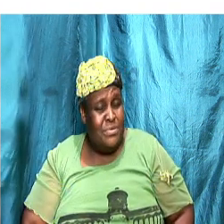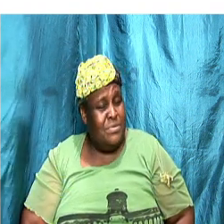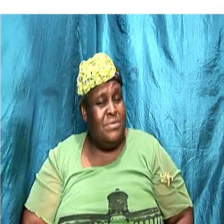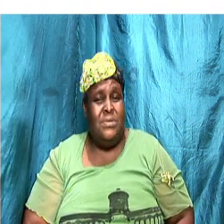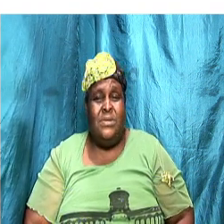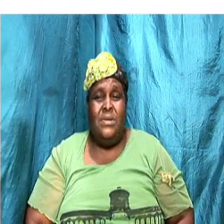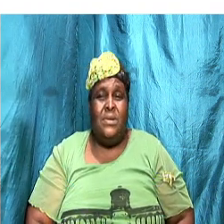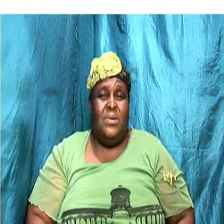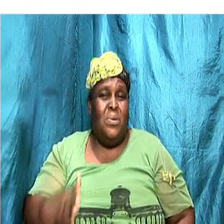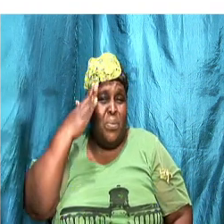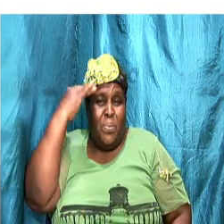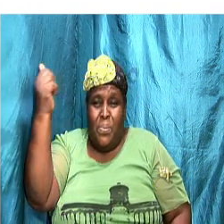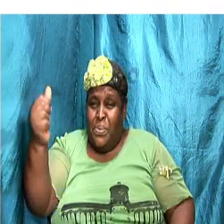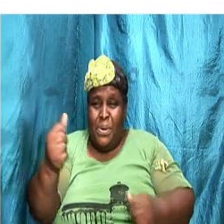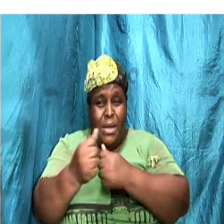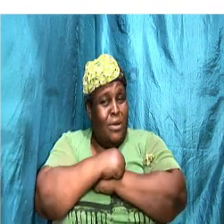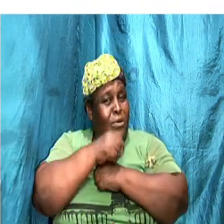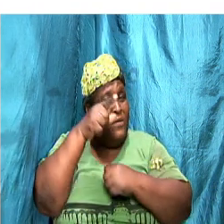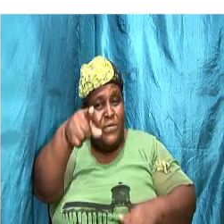and why I love you